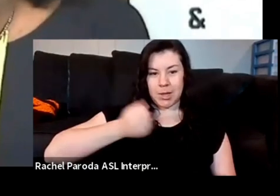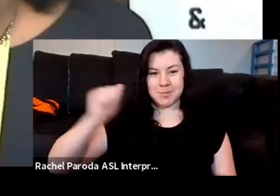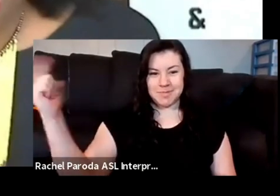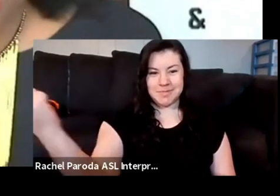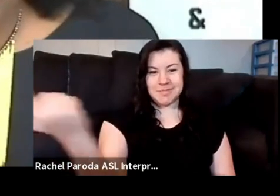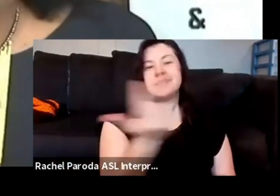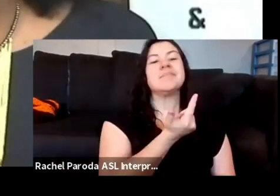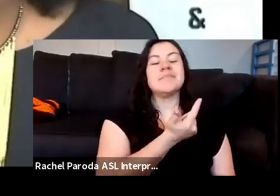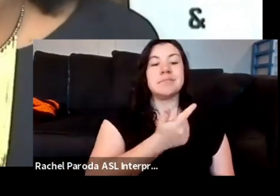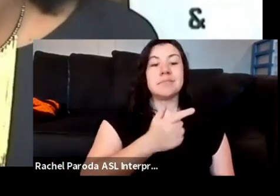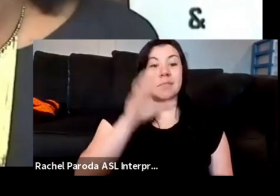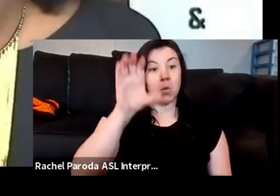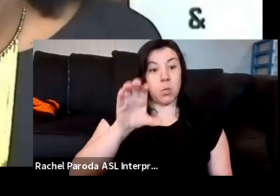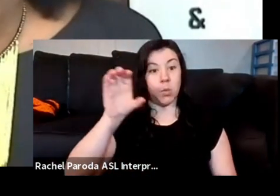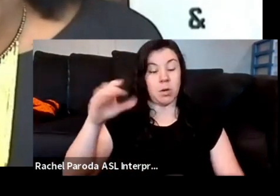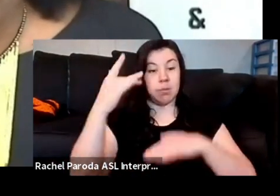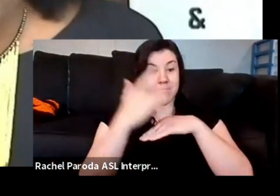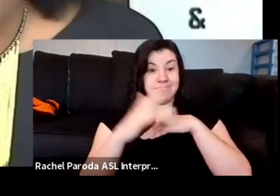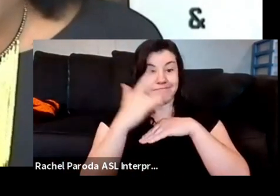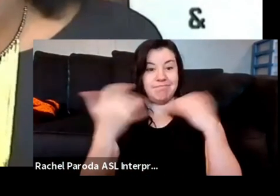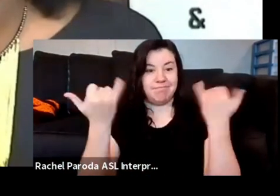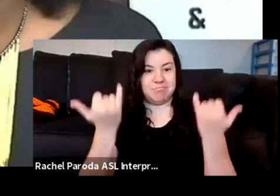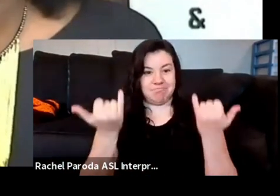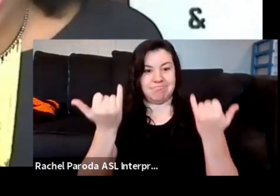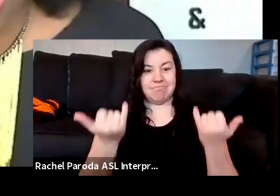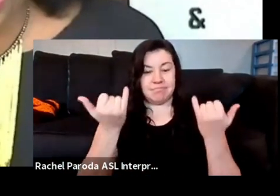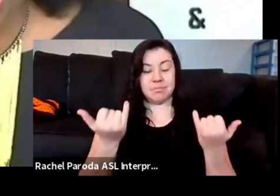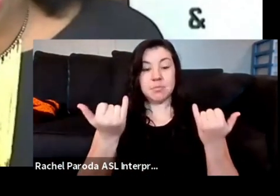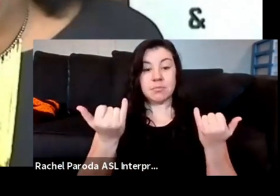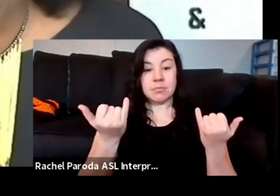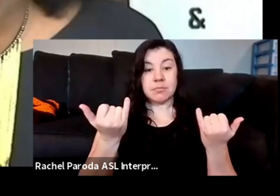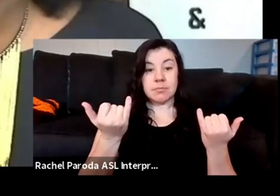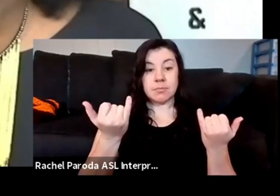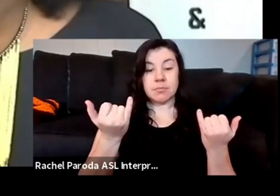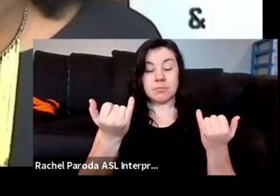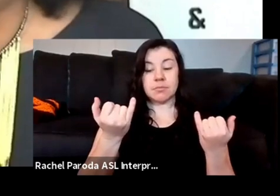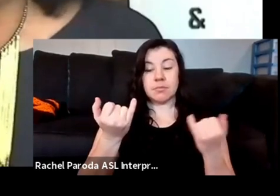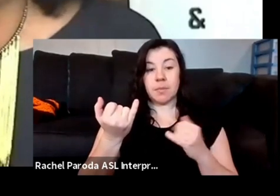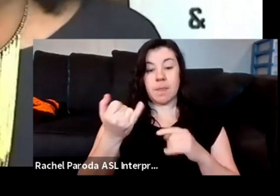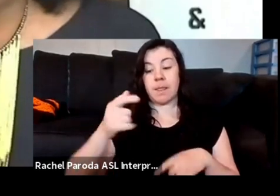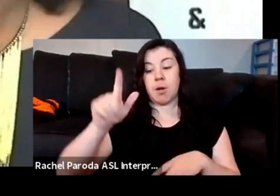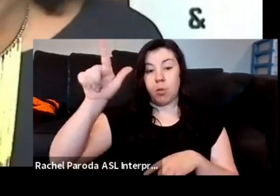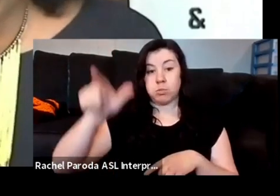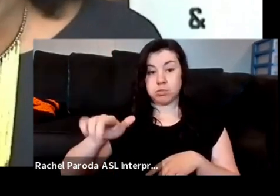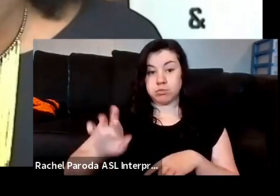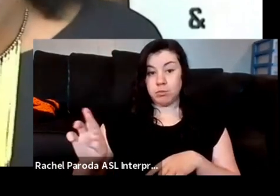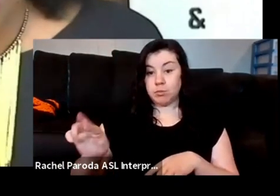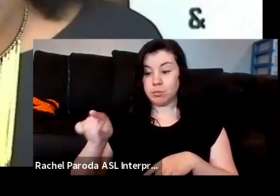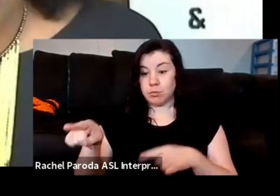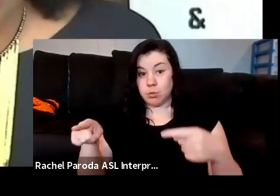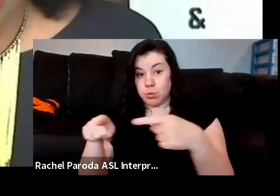Closed captioning is available in today's webinar by selecting the closed caption icon at the lower right of your screen.